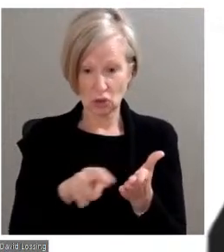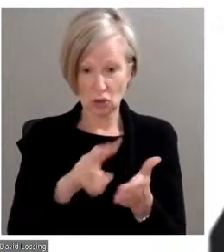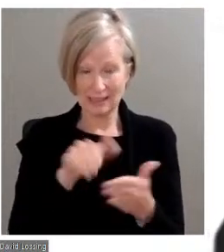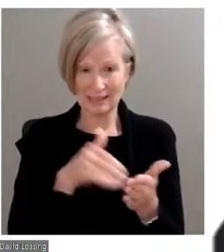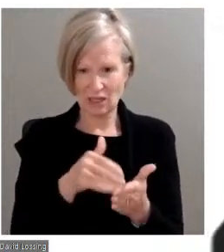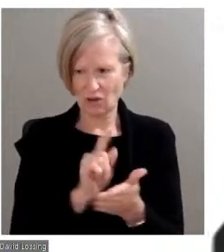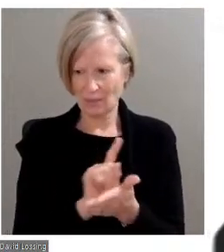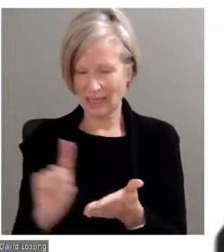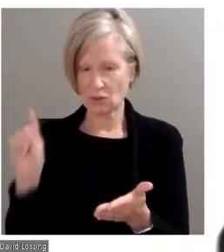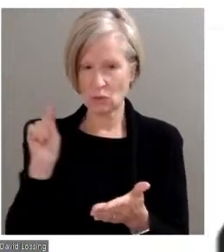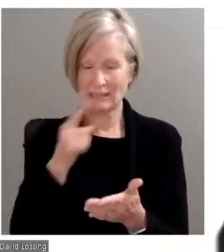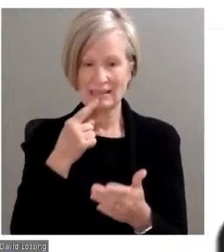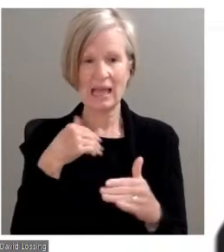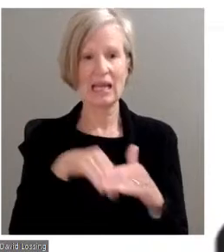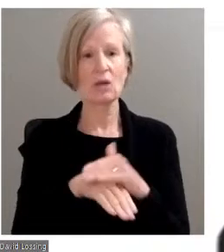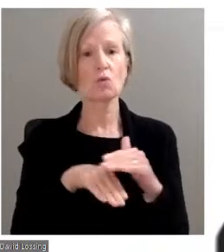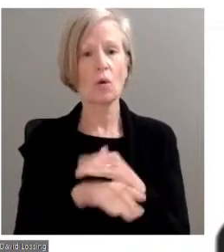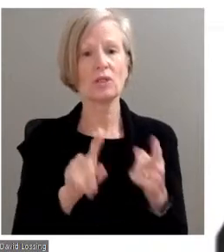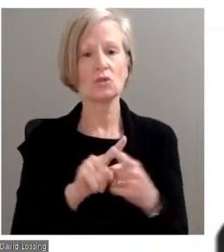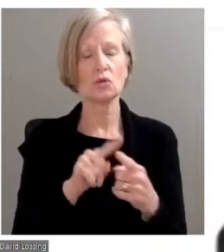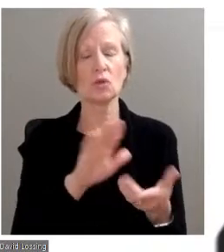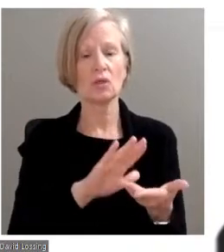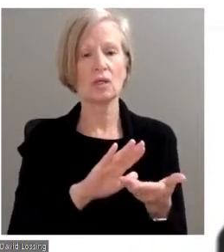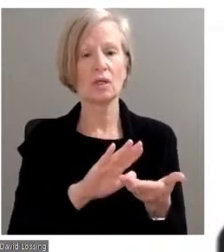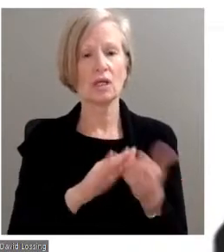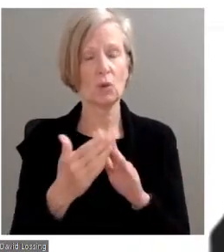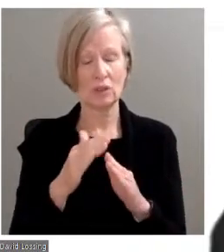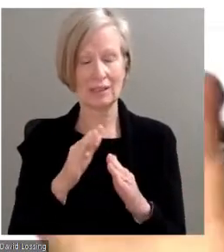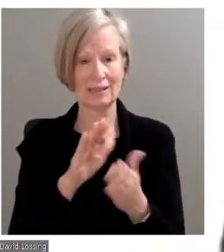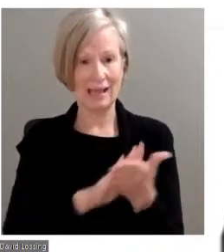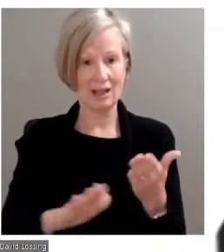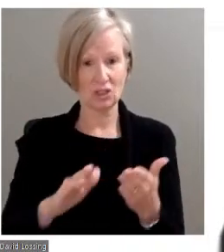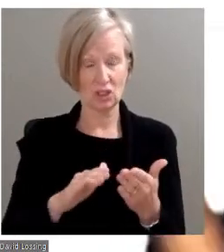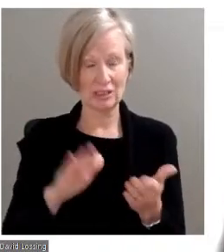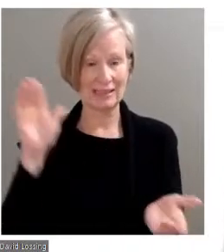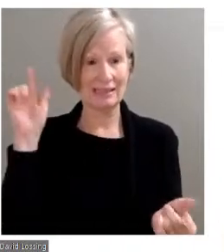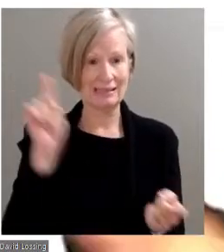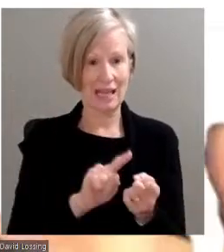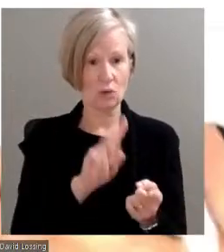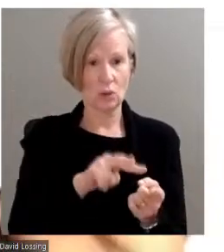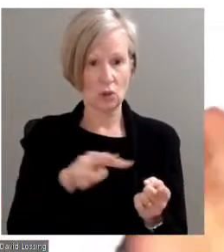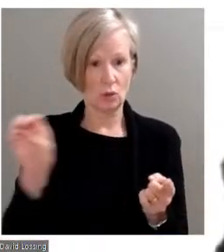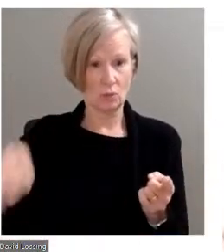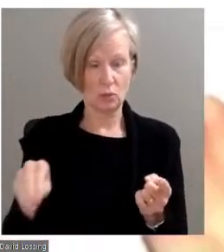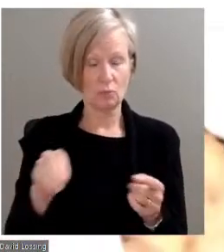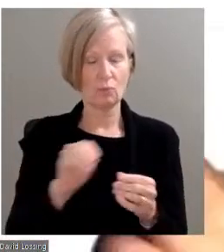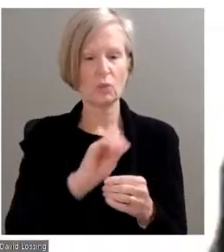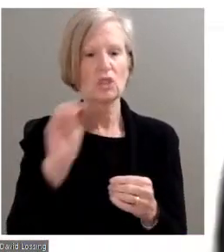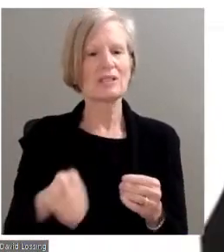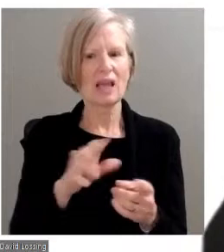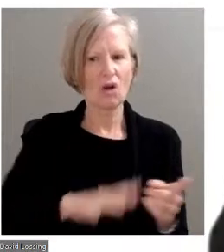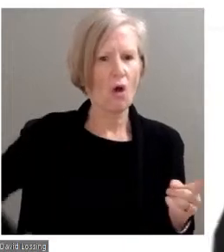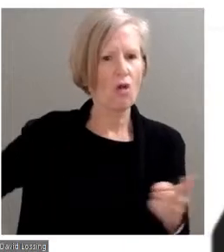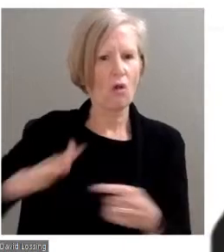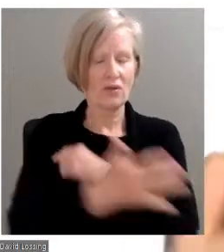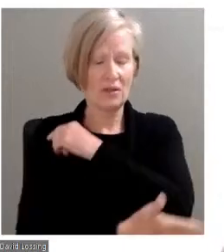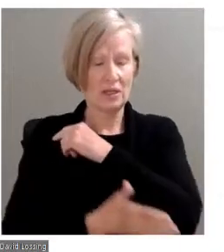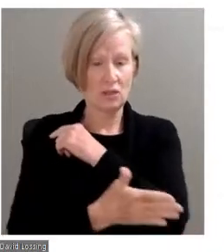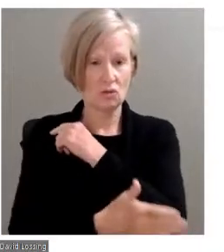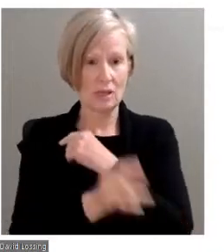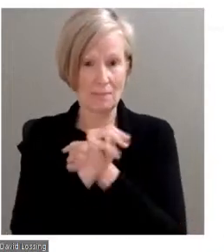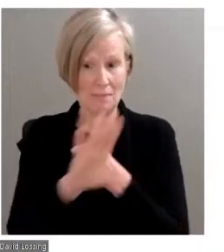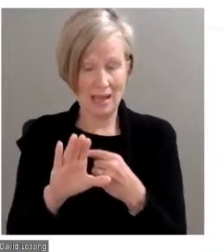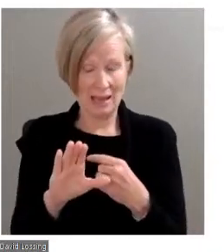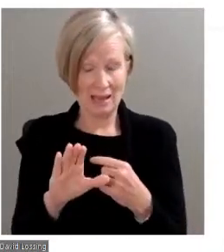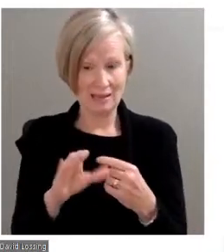is that enrollment at community colleges is down 22.7% across the country. And Modena announced last month that their enrollment this